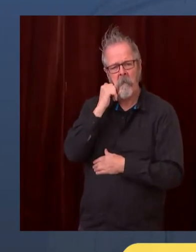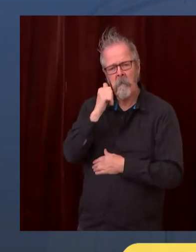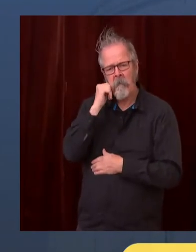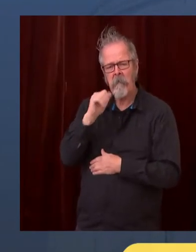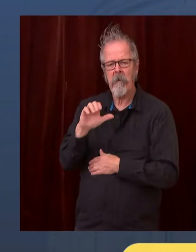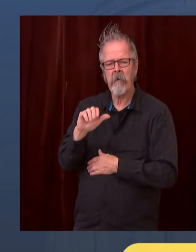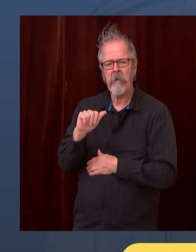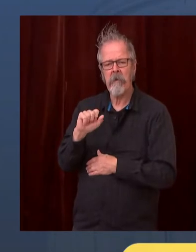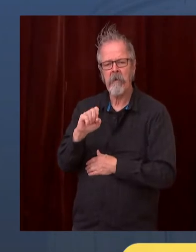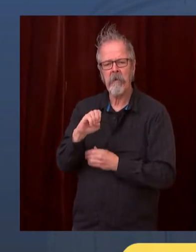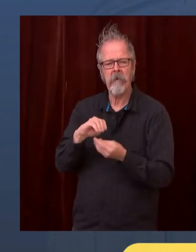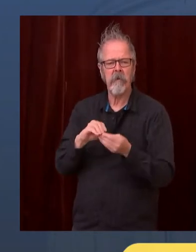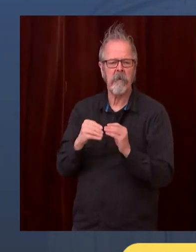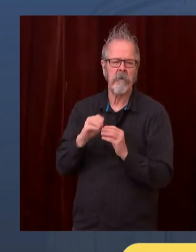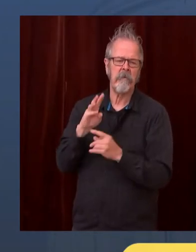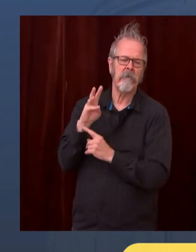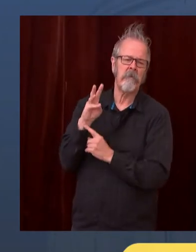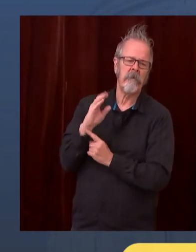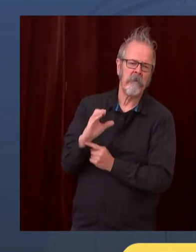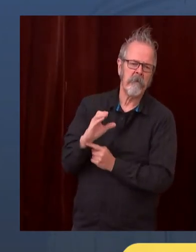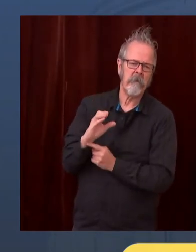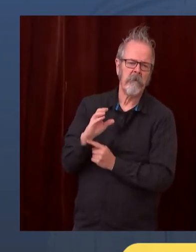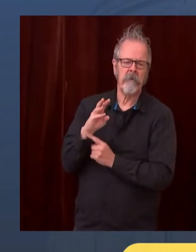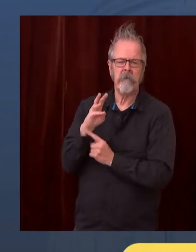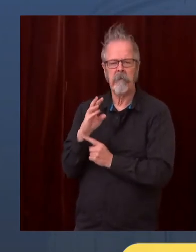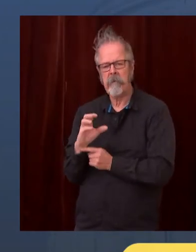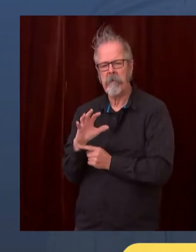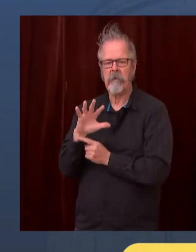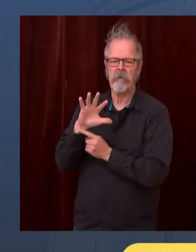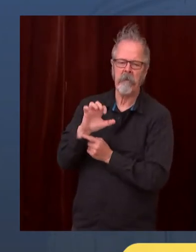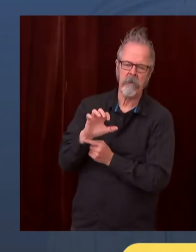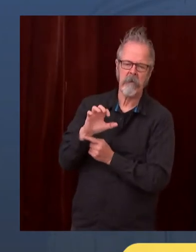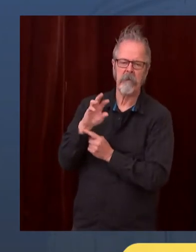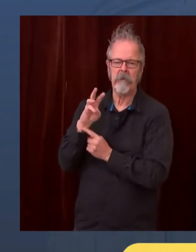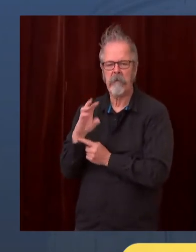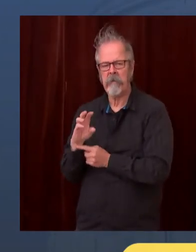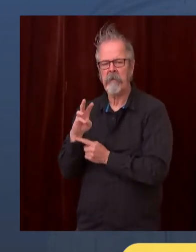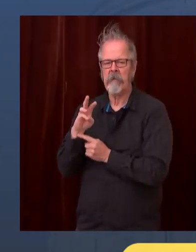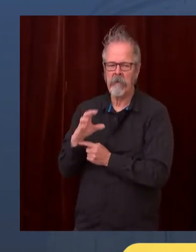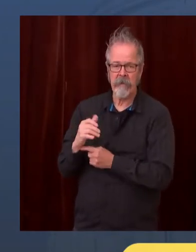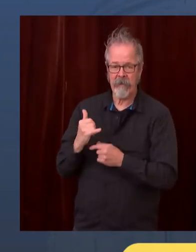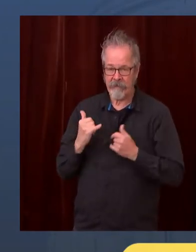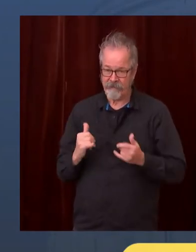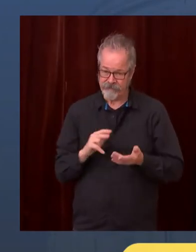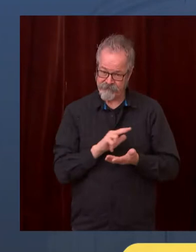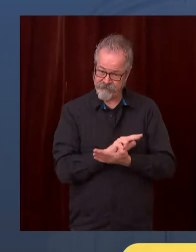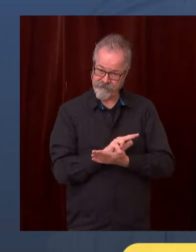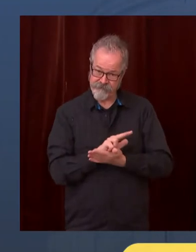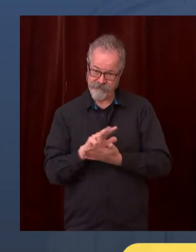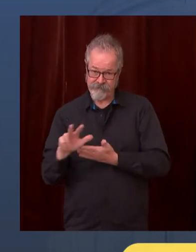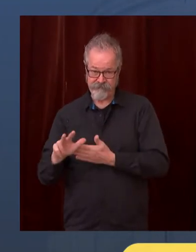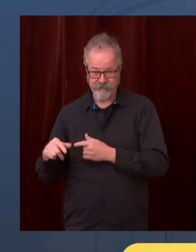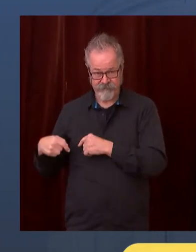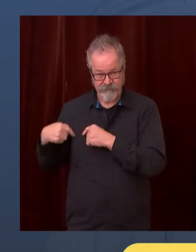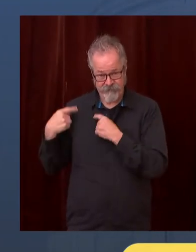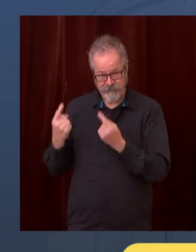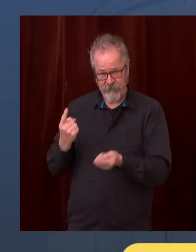,700 infections. So in about three weeks, we've gone from the neighborhood of 600 on a daily basis